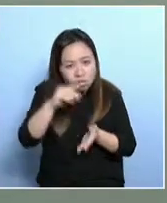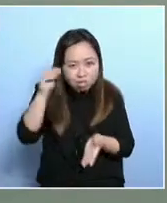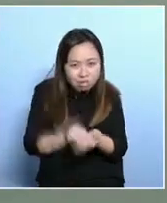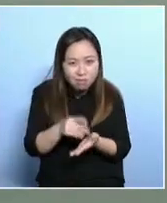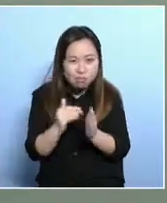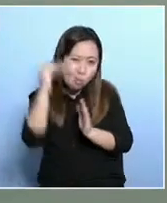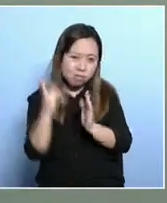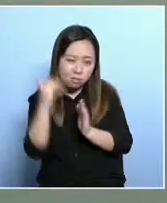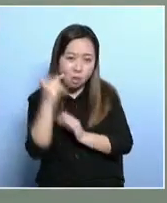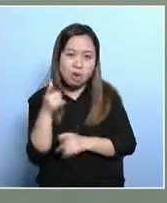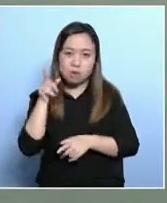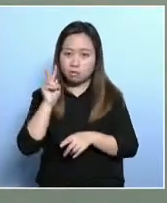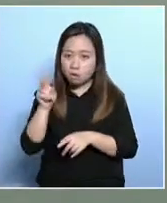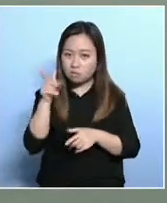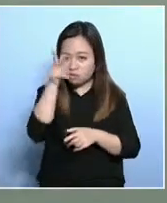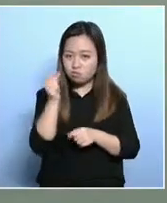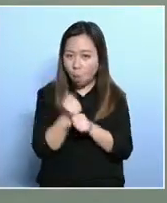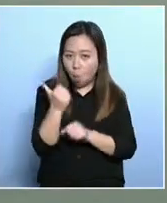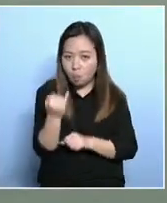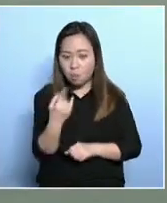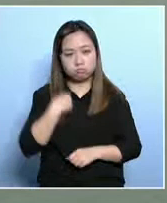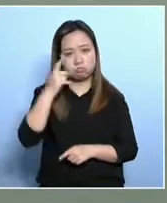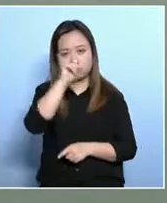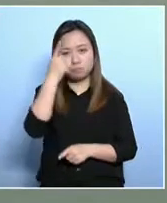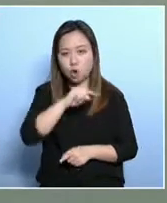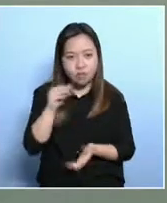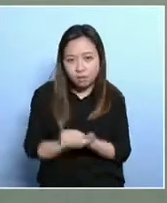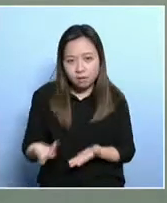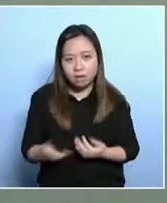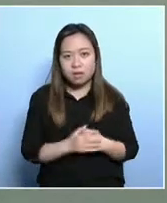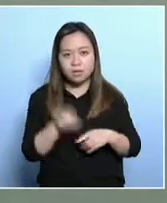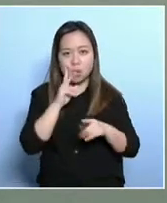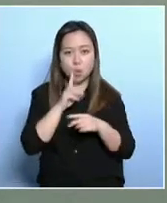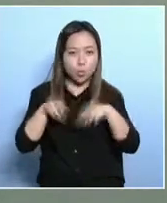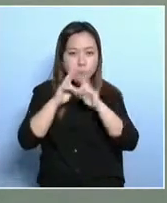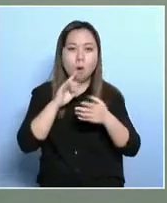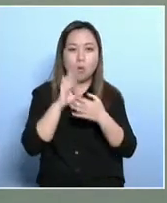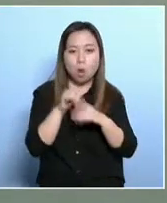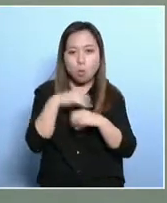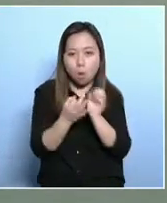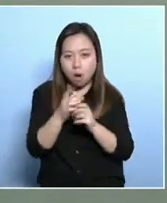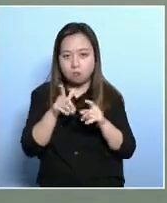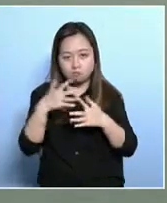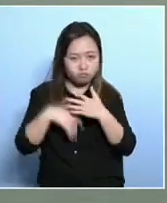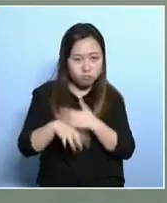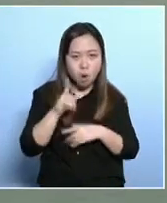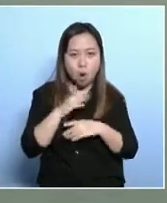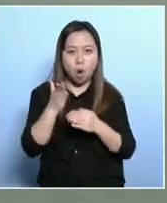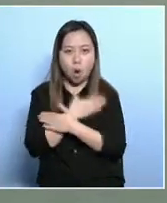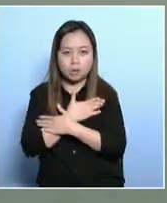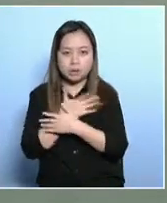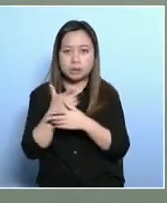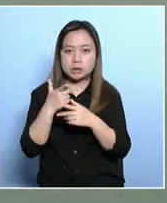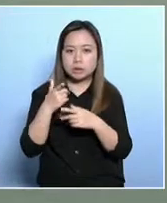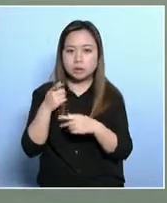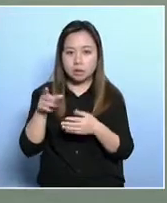40.7% might be regarded as satisfactory or